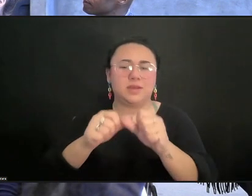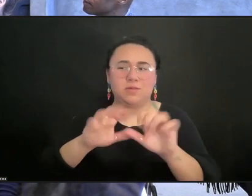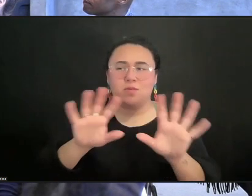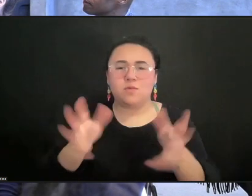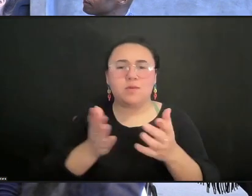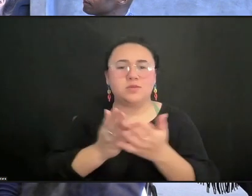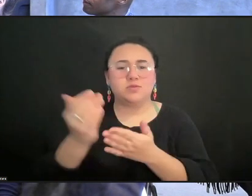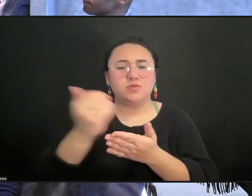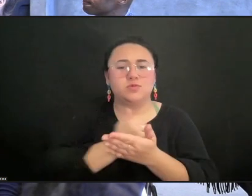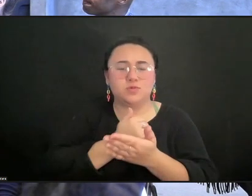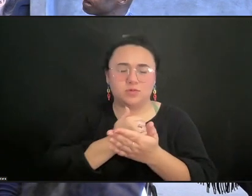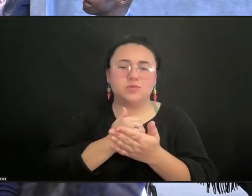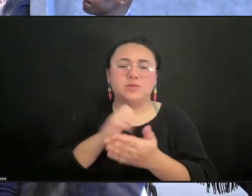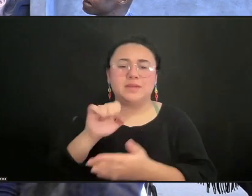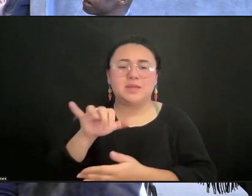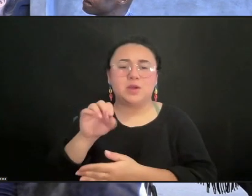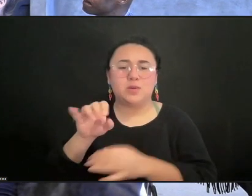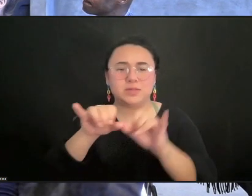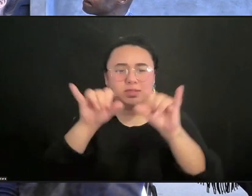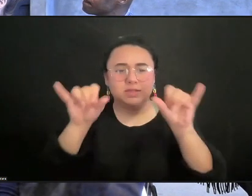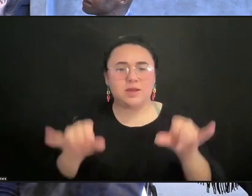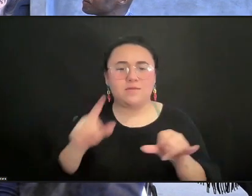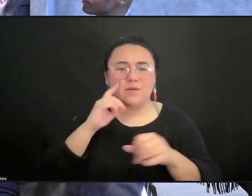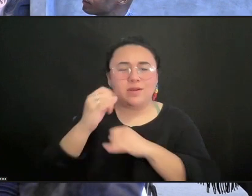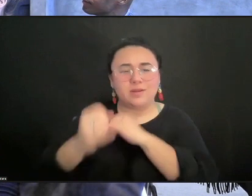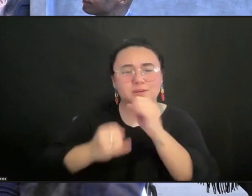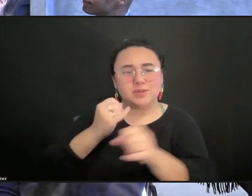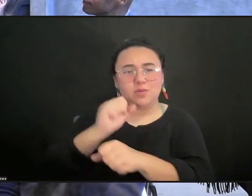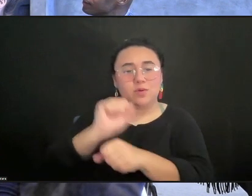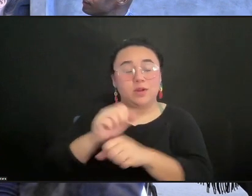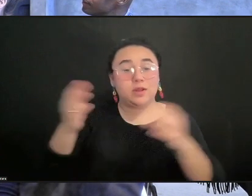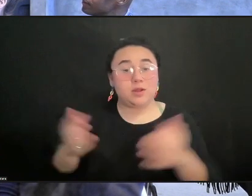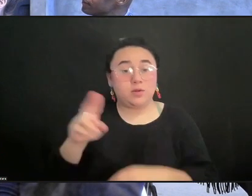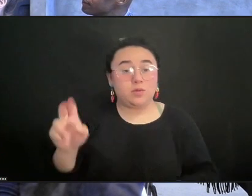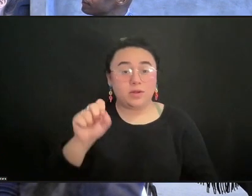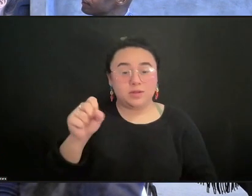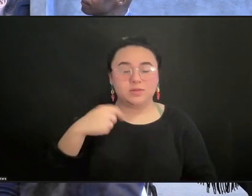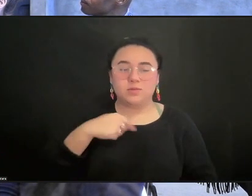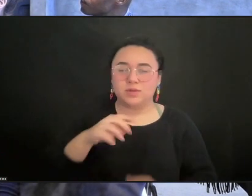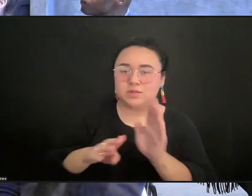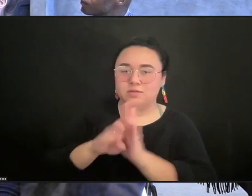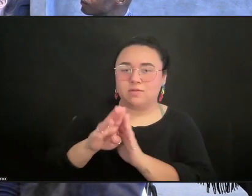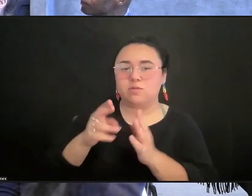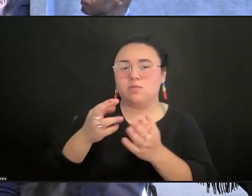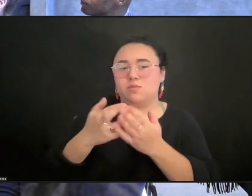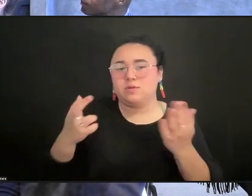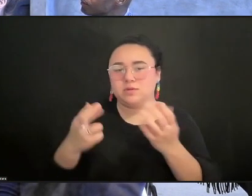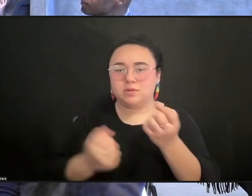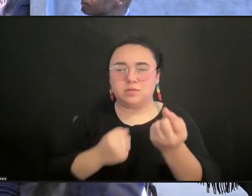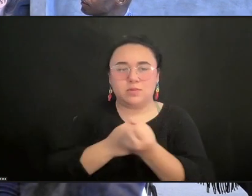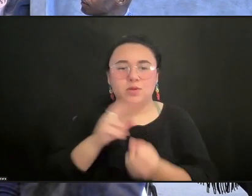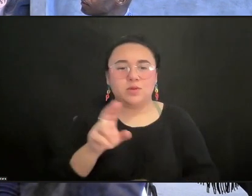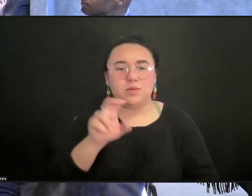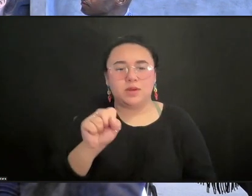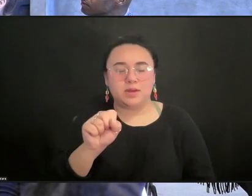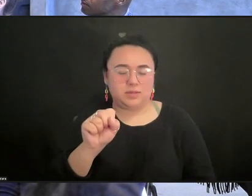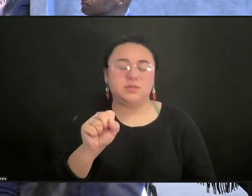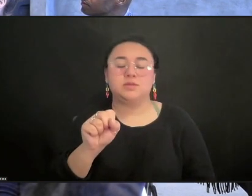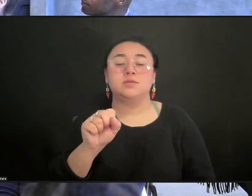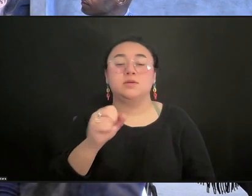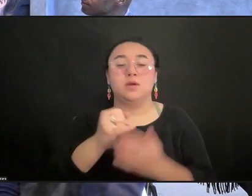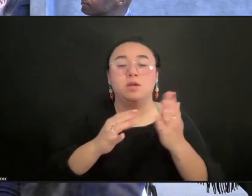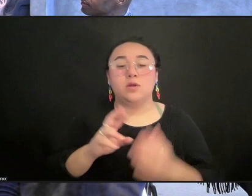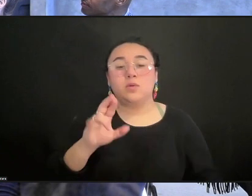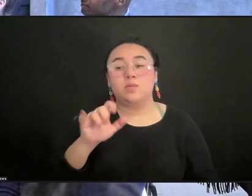work in the United States. And to develop resources to support U.S. Artists, writ large, IPC